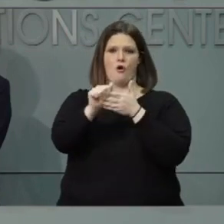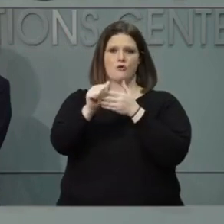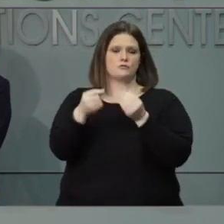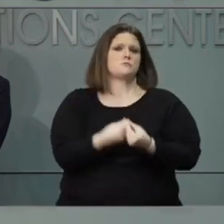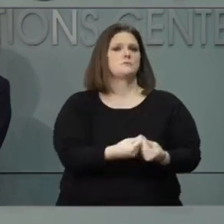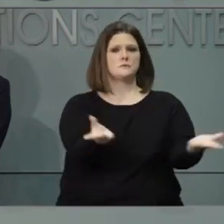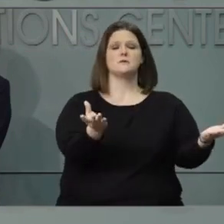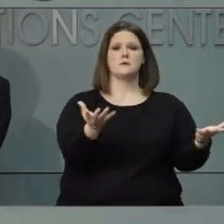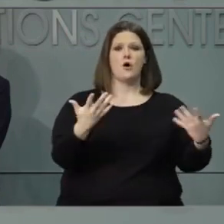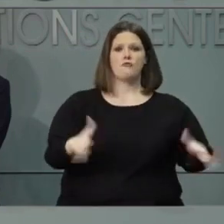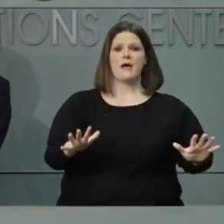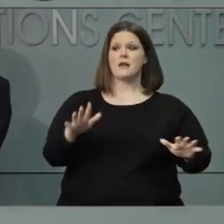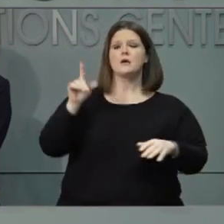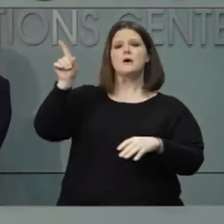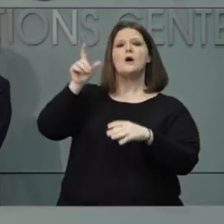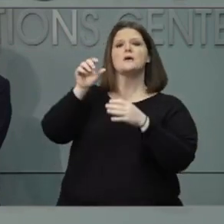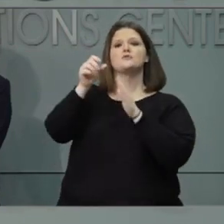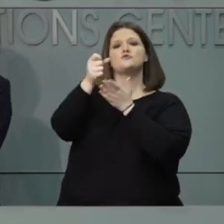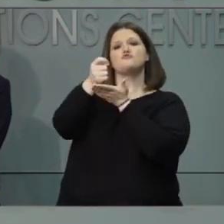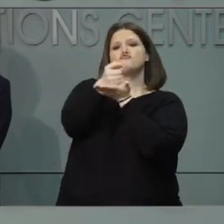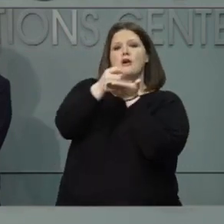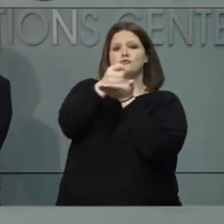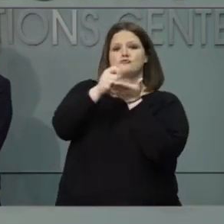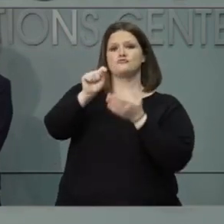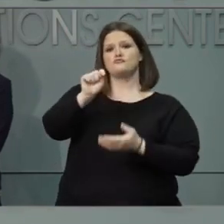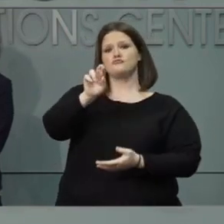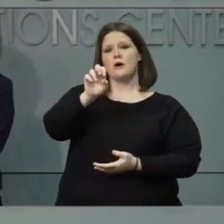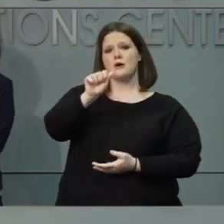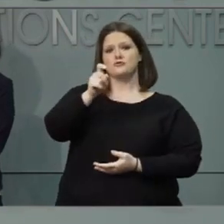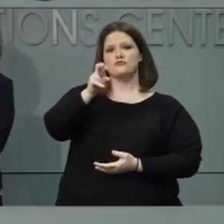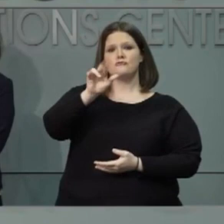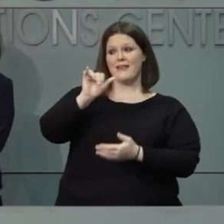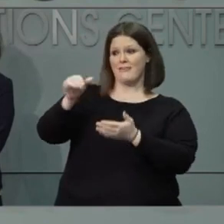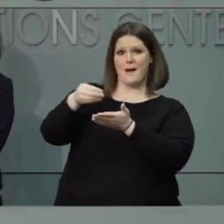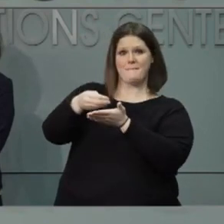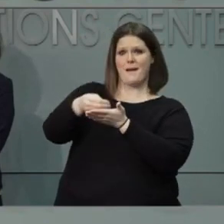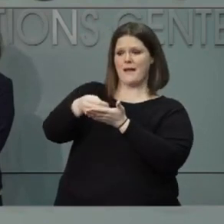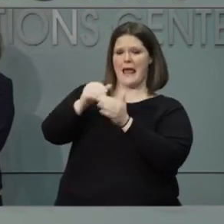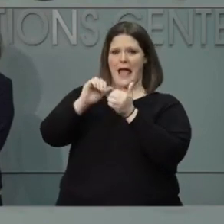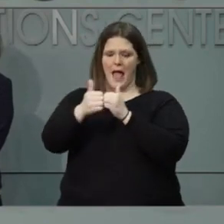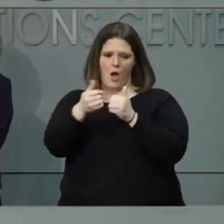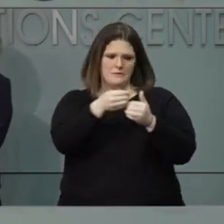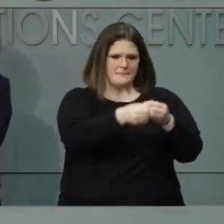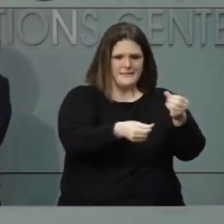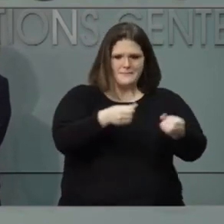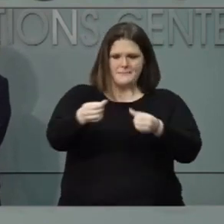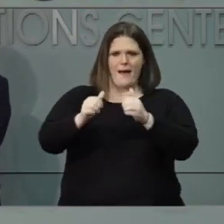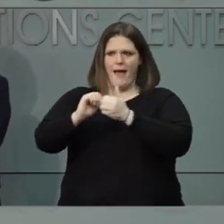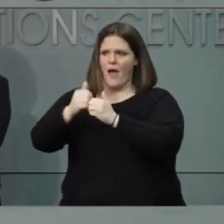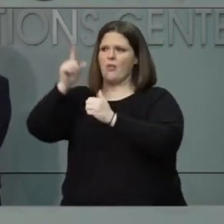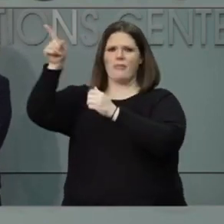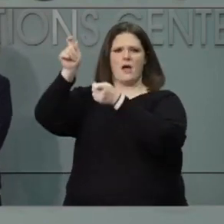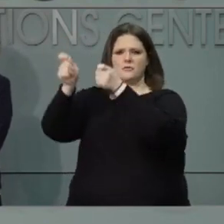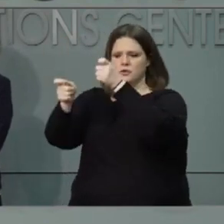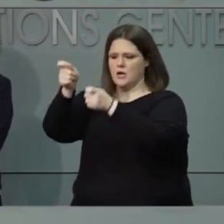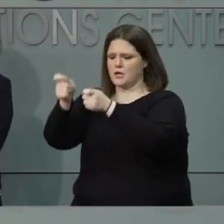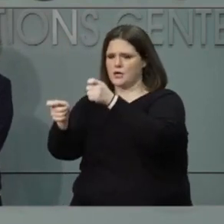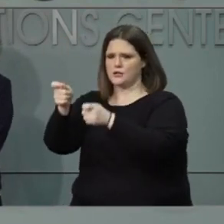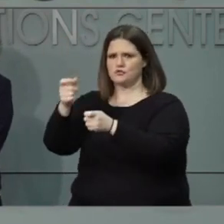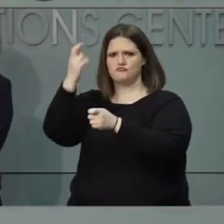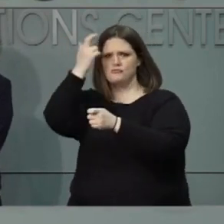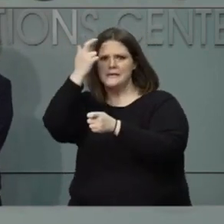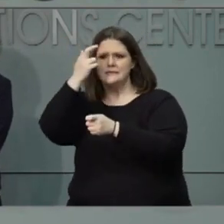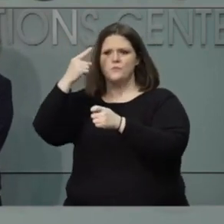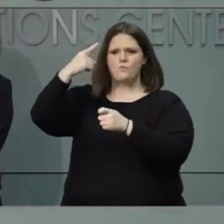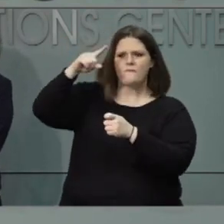regulations on how this money can be invested is continuing to evolve and change. And